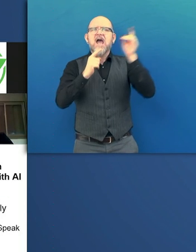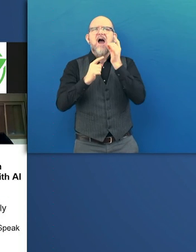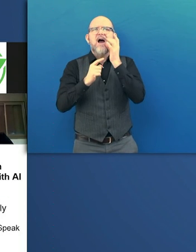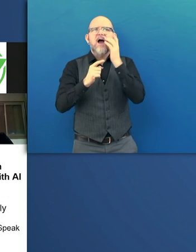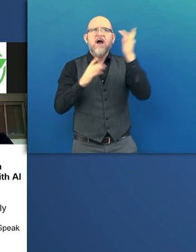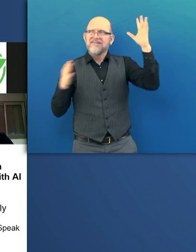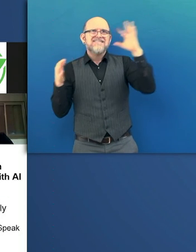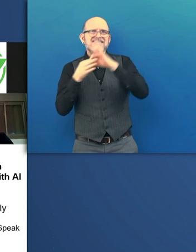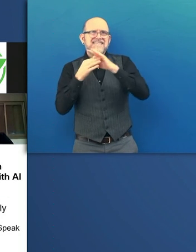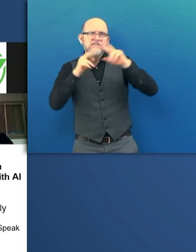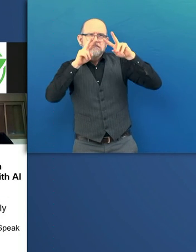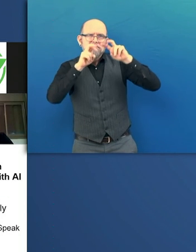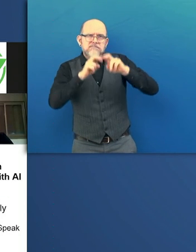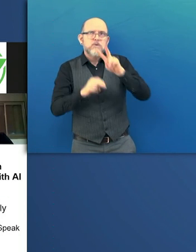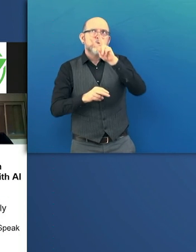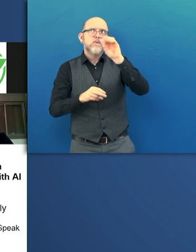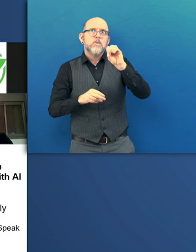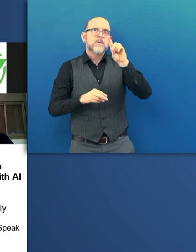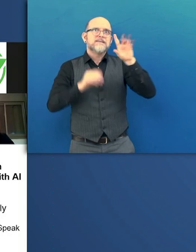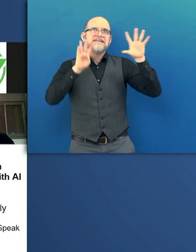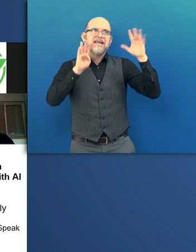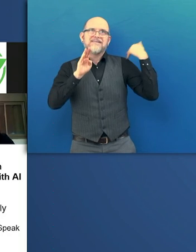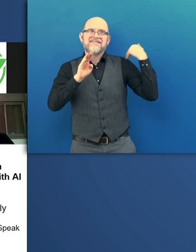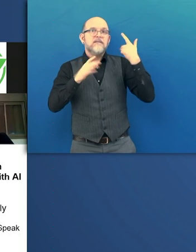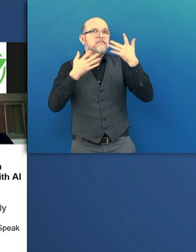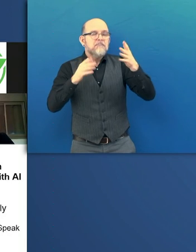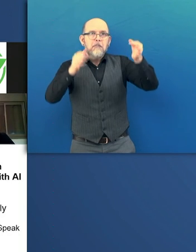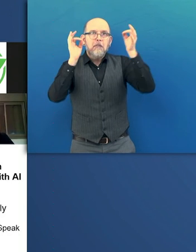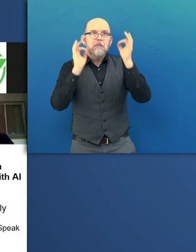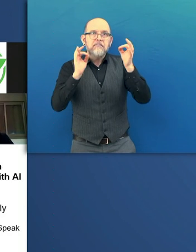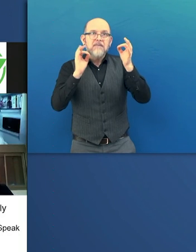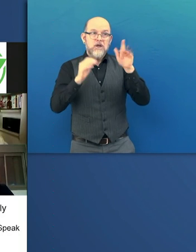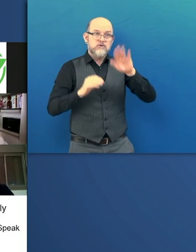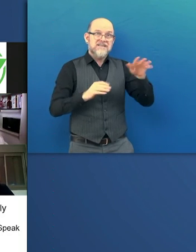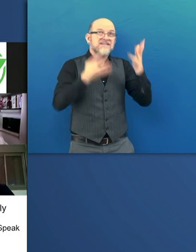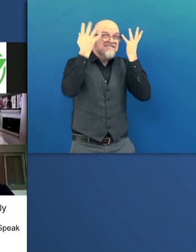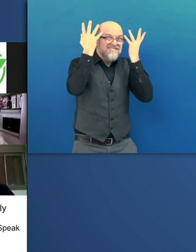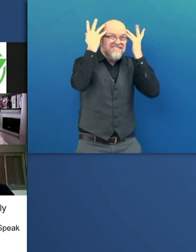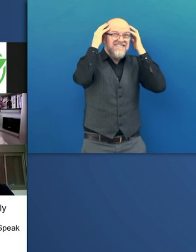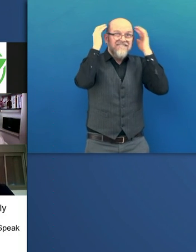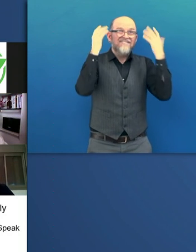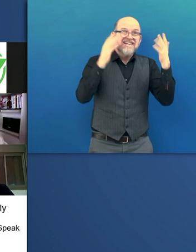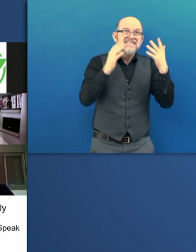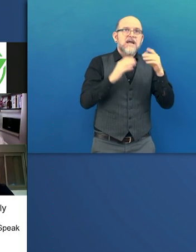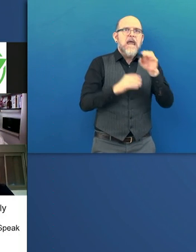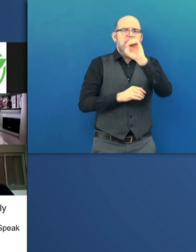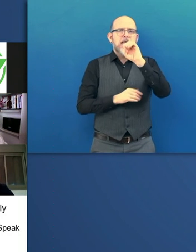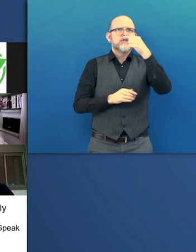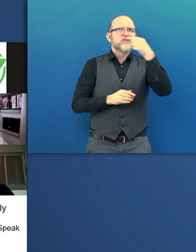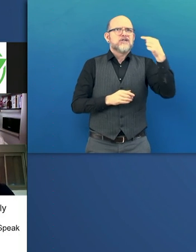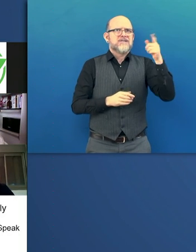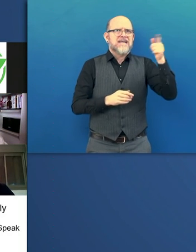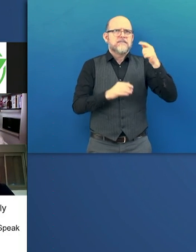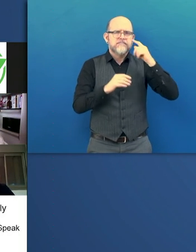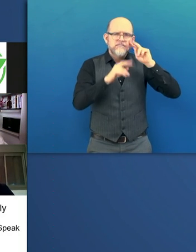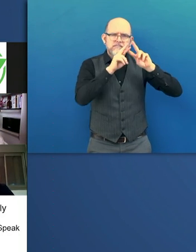the program runs. a child wears a headset, and we just process the EEG signals, and then